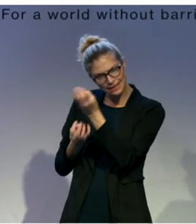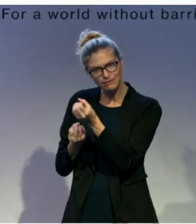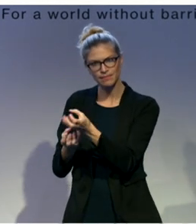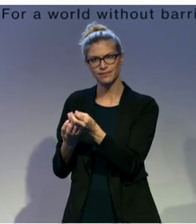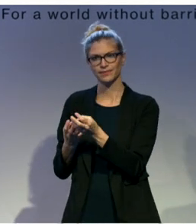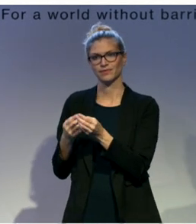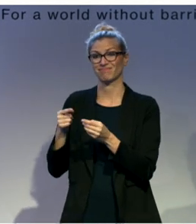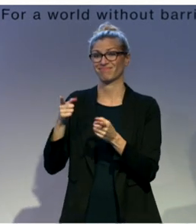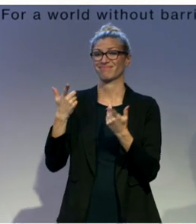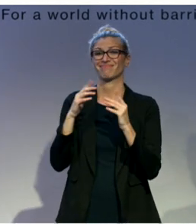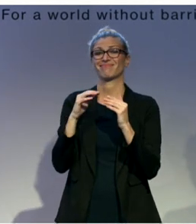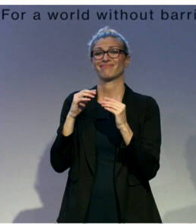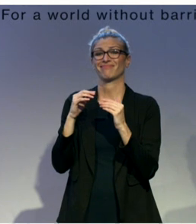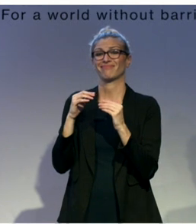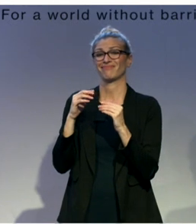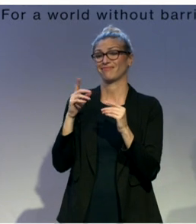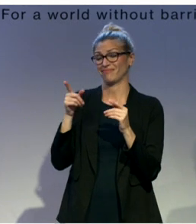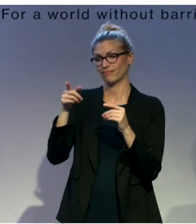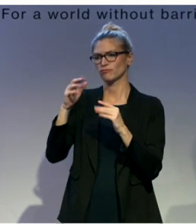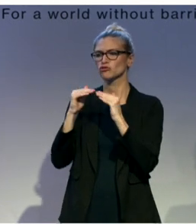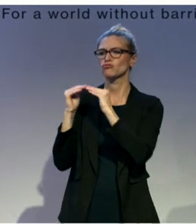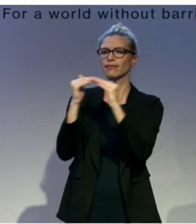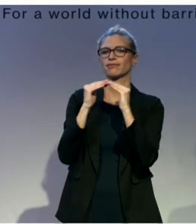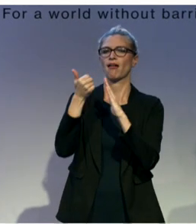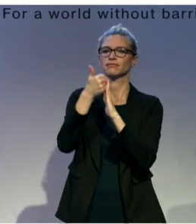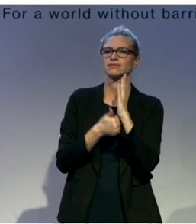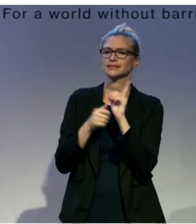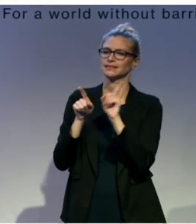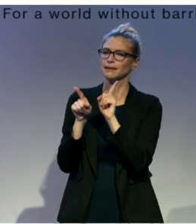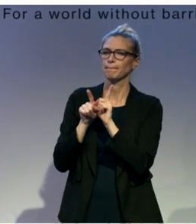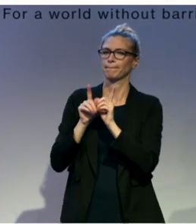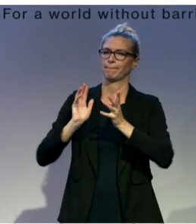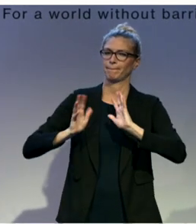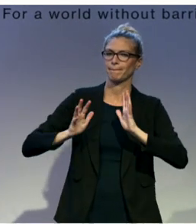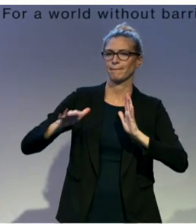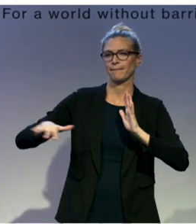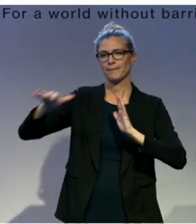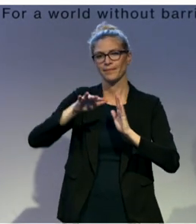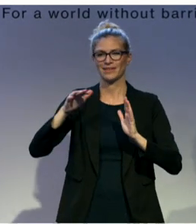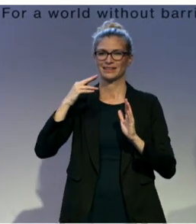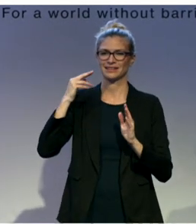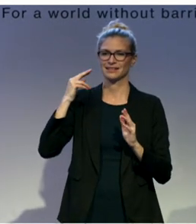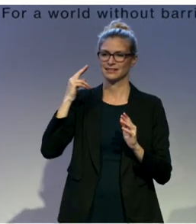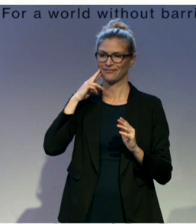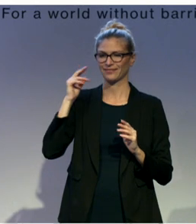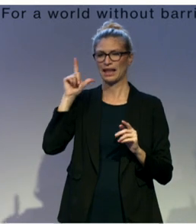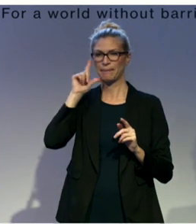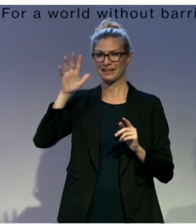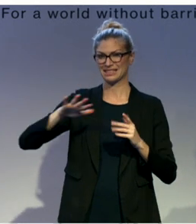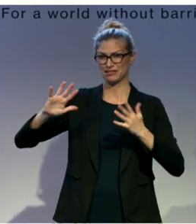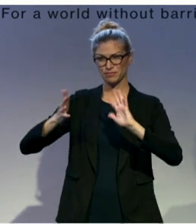electoral terminology in Libyan Arabic sign language, meaning it was often difficult to translate or interpret